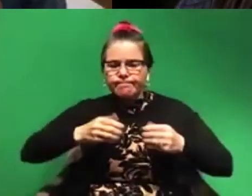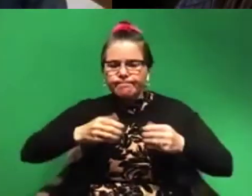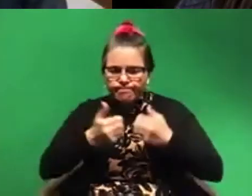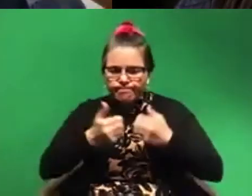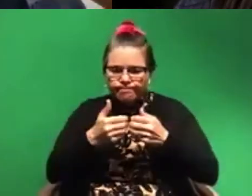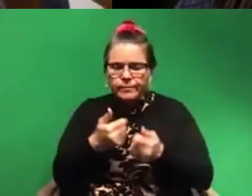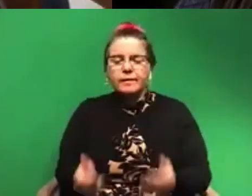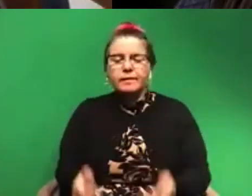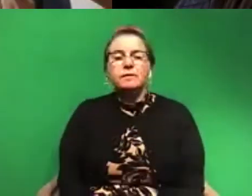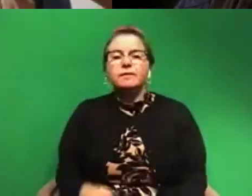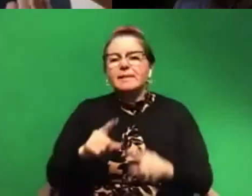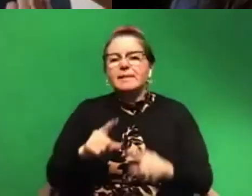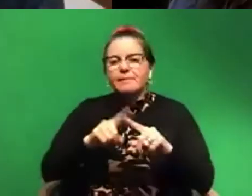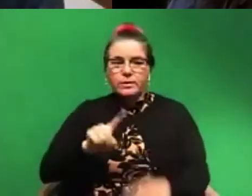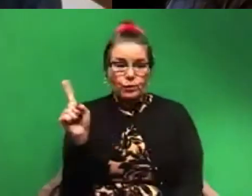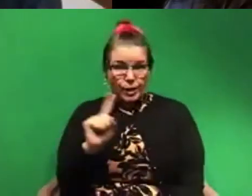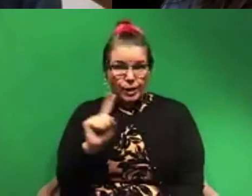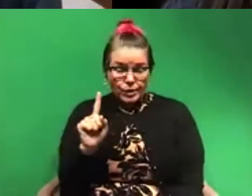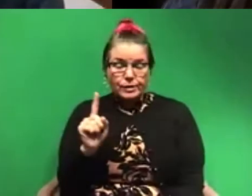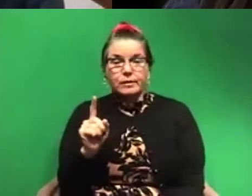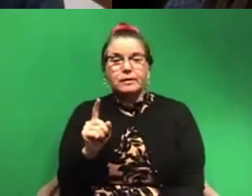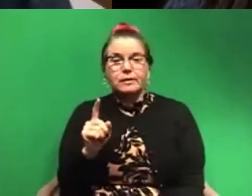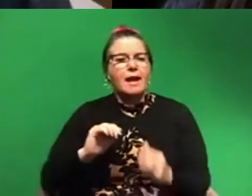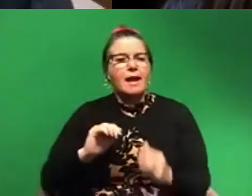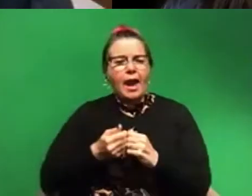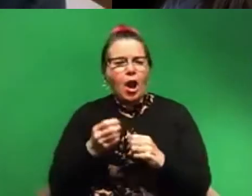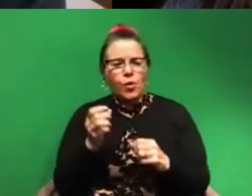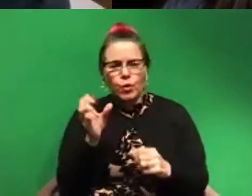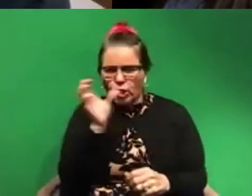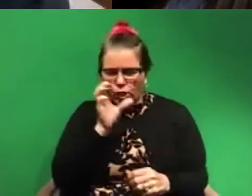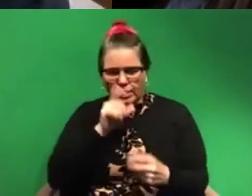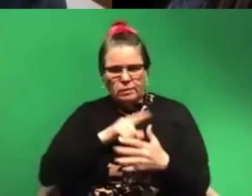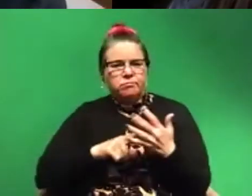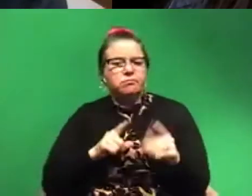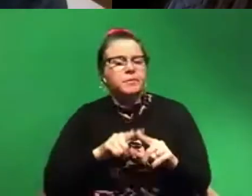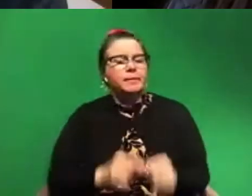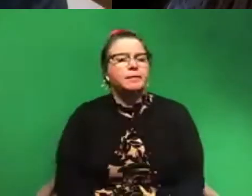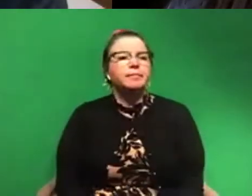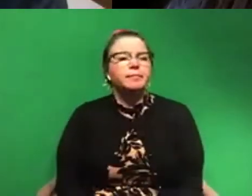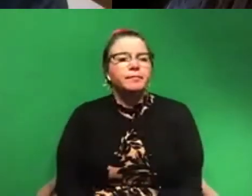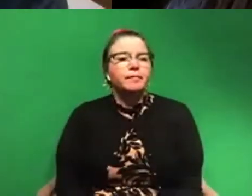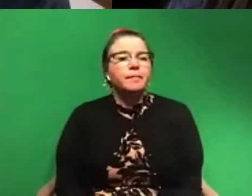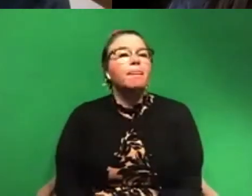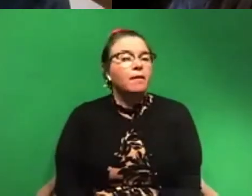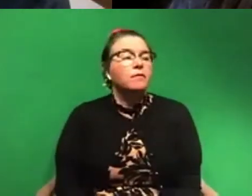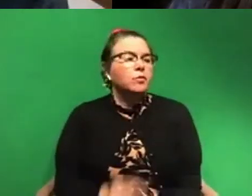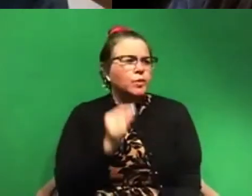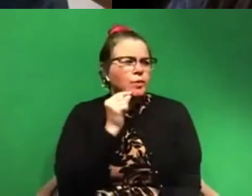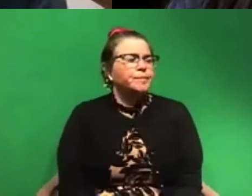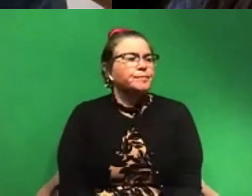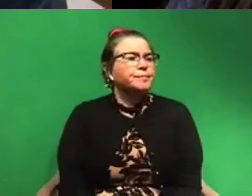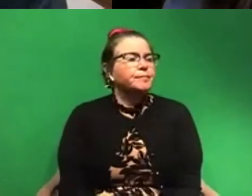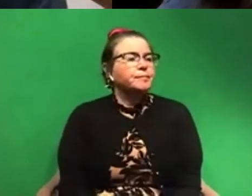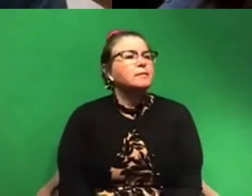and it depends on how you're looking. Right. Very cool. Um, the next question is what's been causing the glowing water